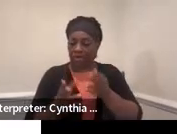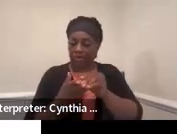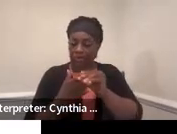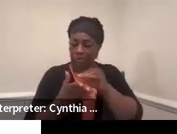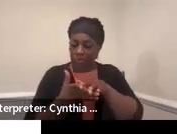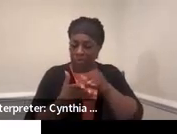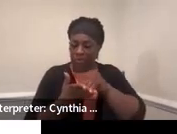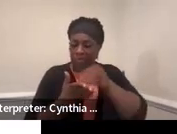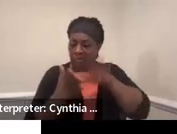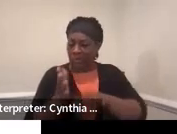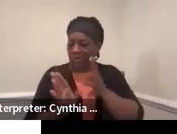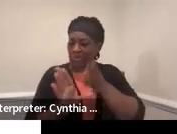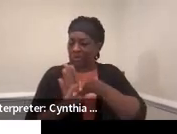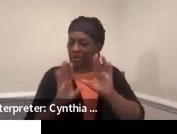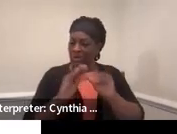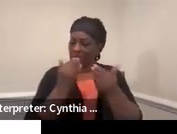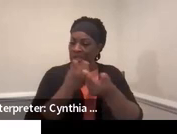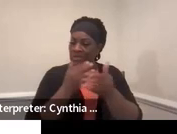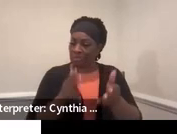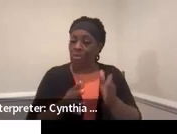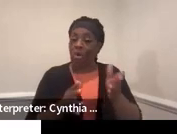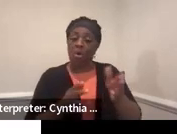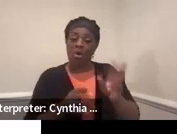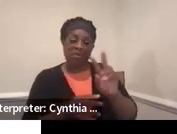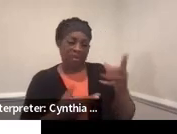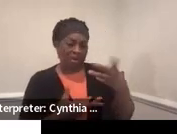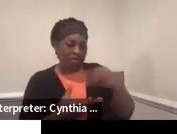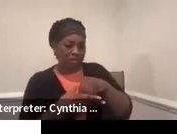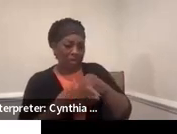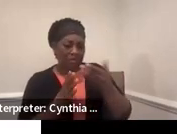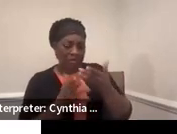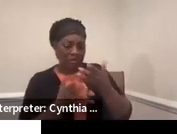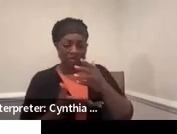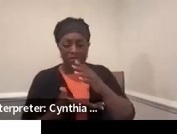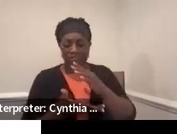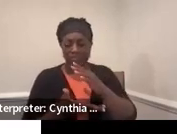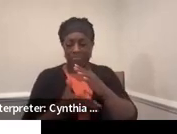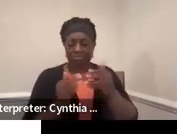doing some of this work with your kids and giving you a little break.